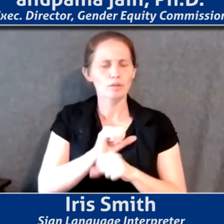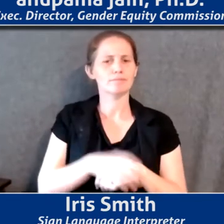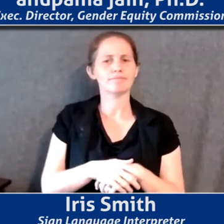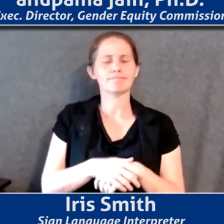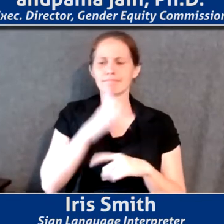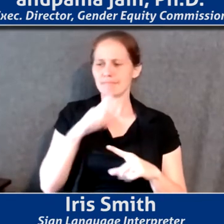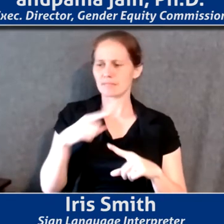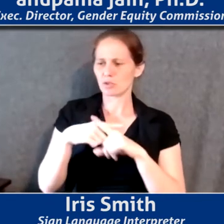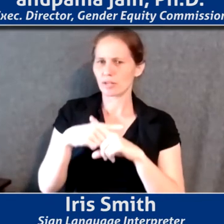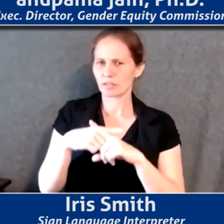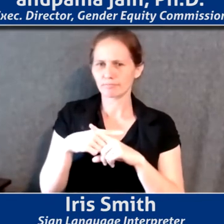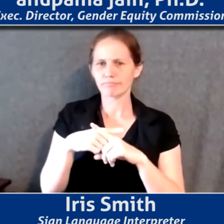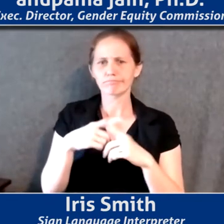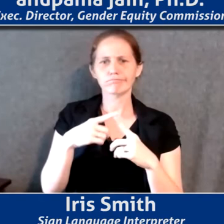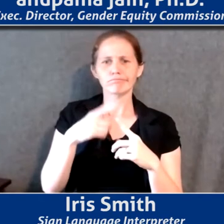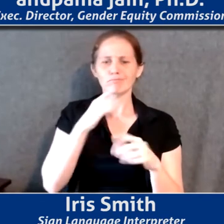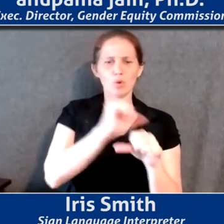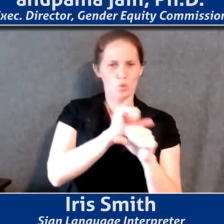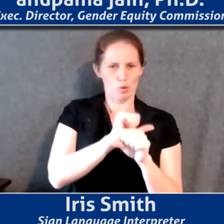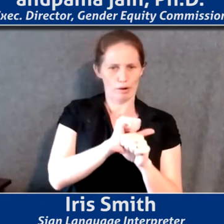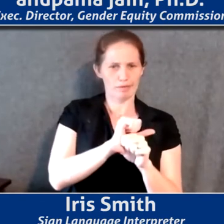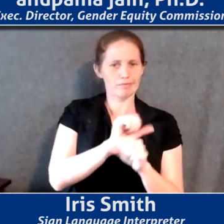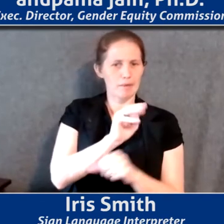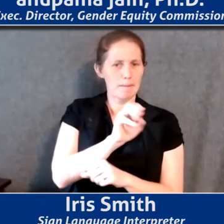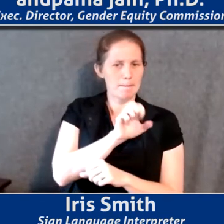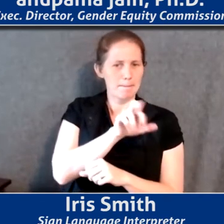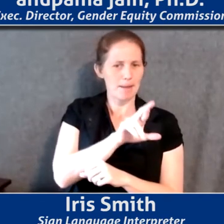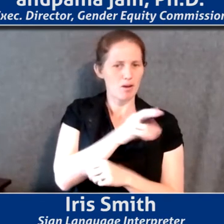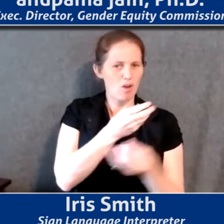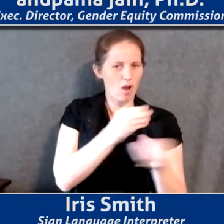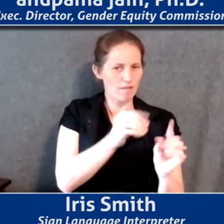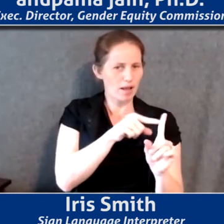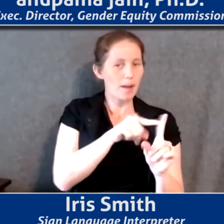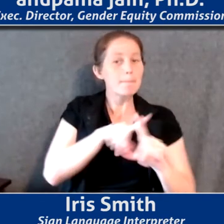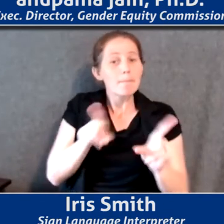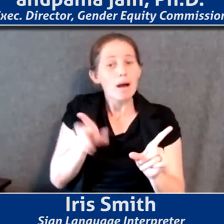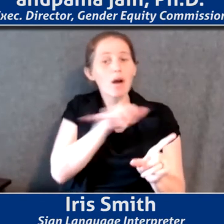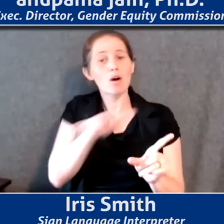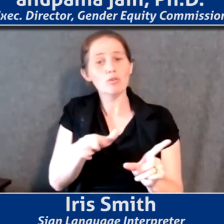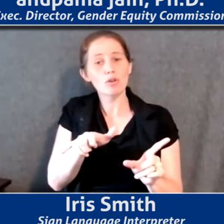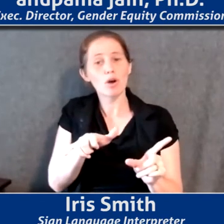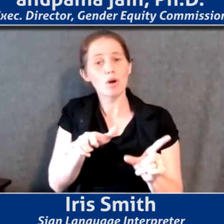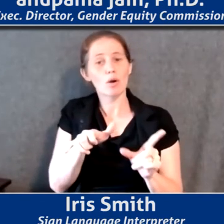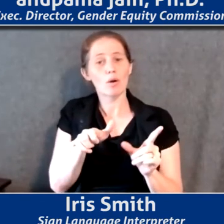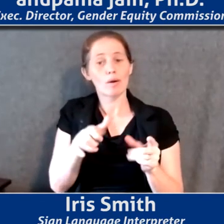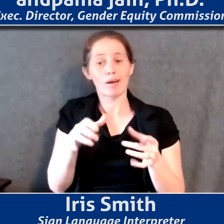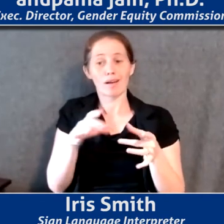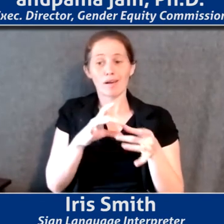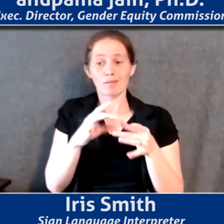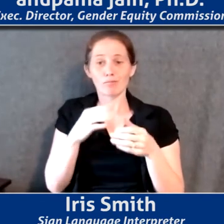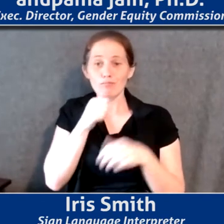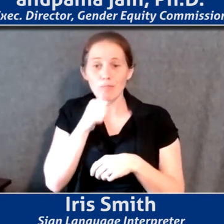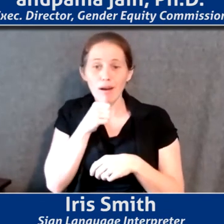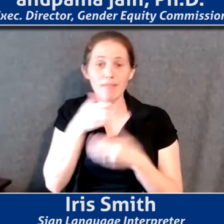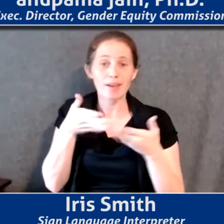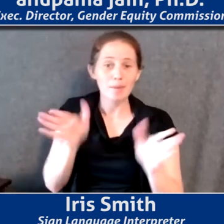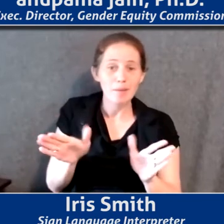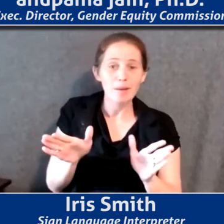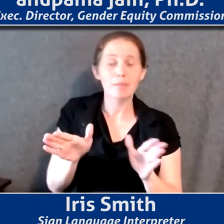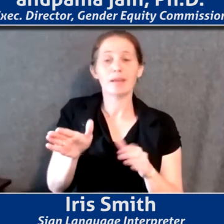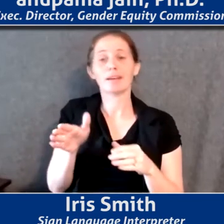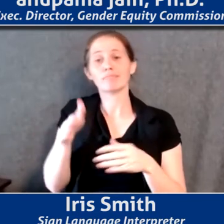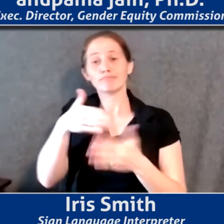intersection, like work in the mayor's office, but also the intersection of private-public partnership, research, community activism,